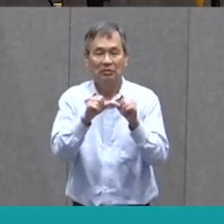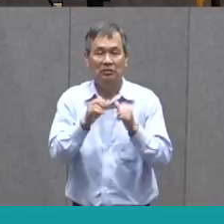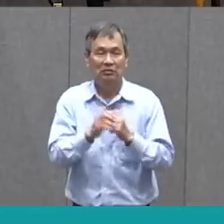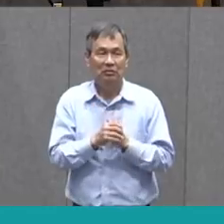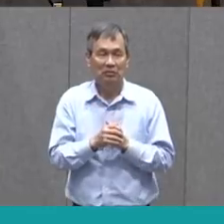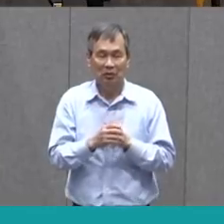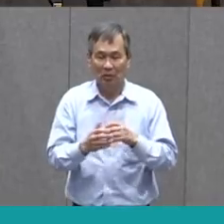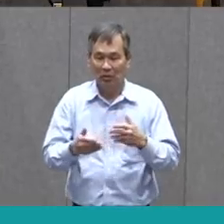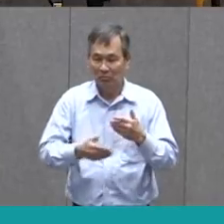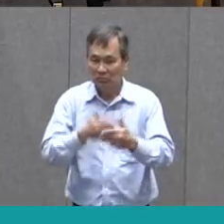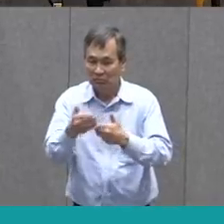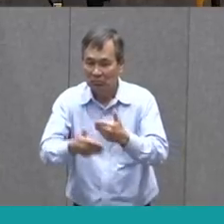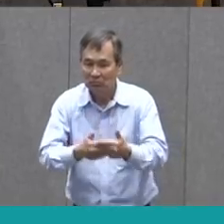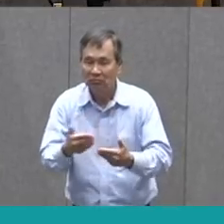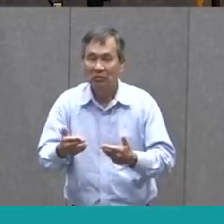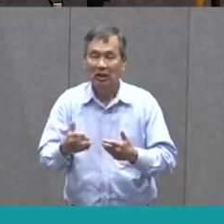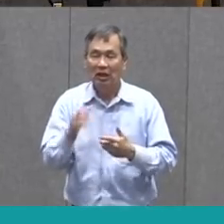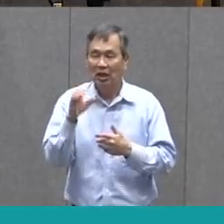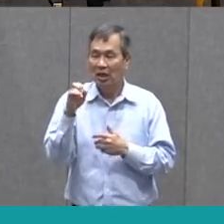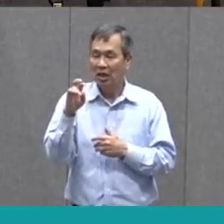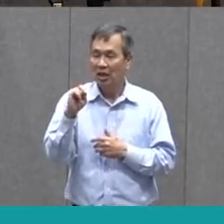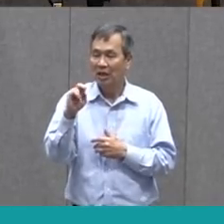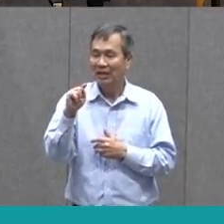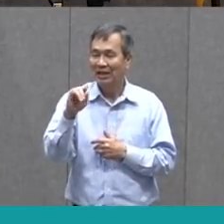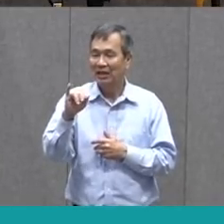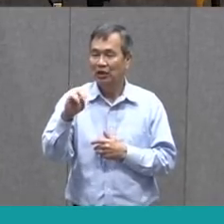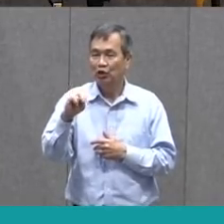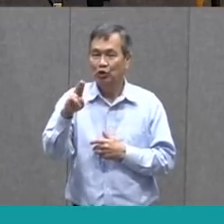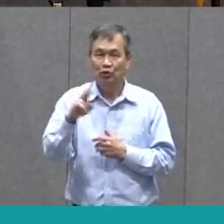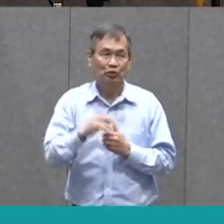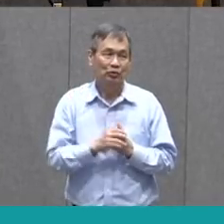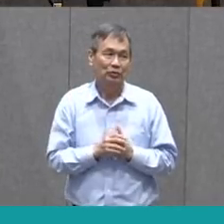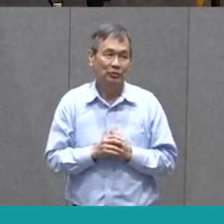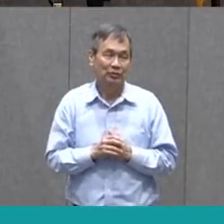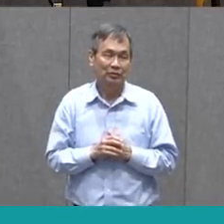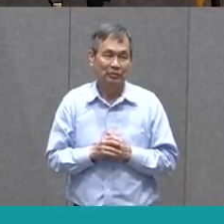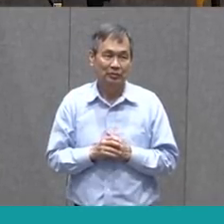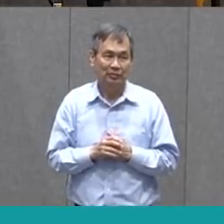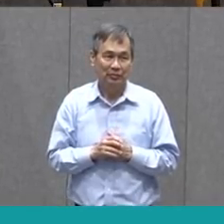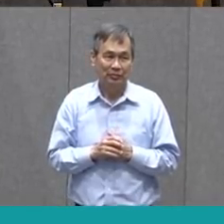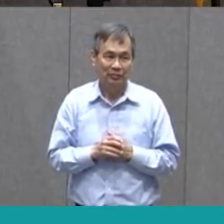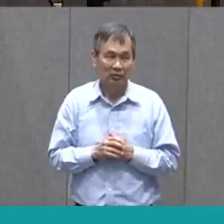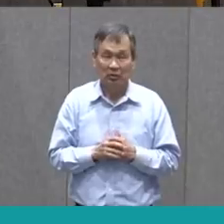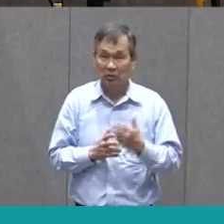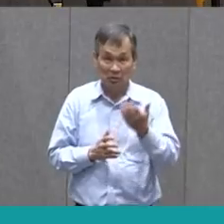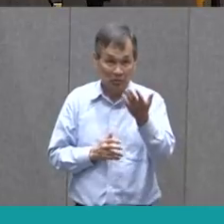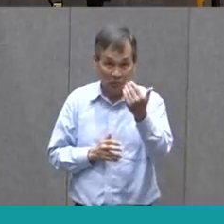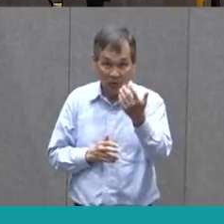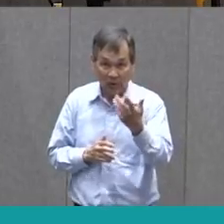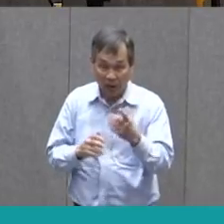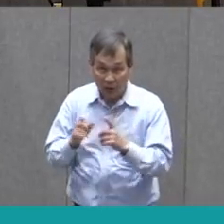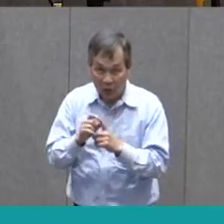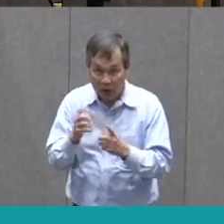as continuing to do something despite challenges or failures? If you have one, say it out loud.